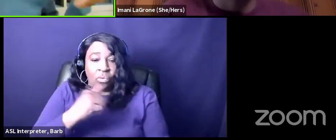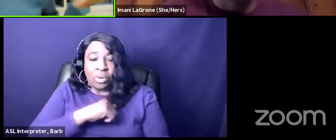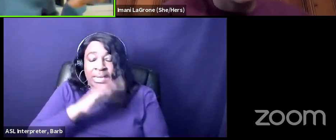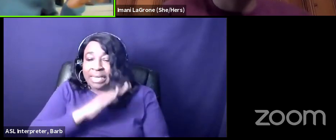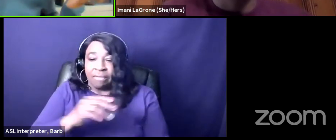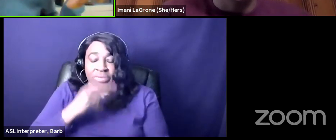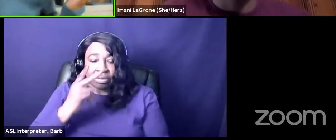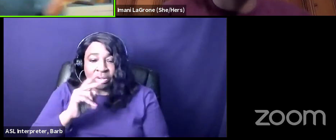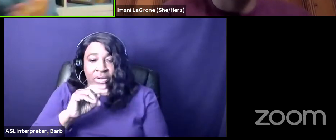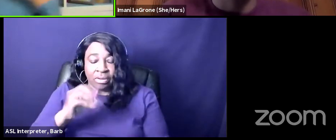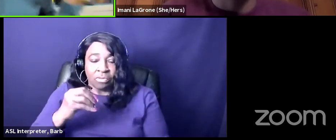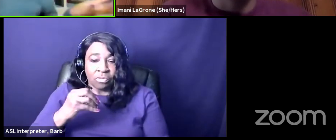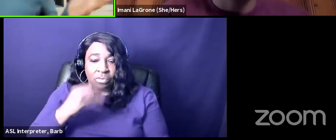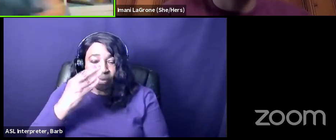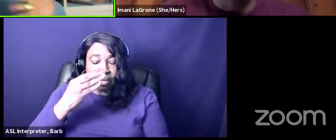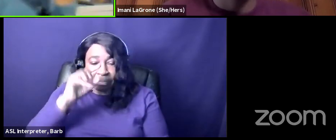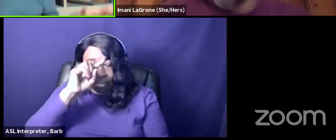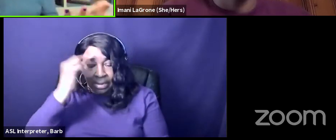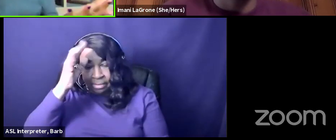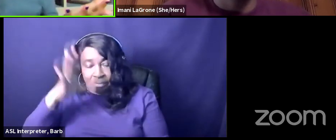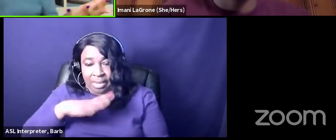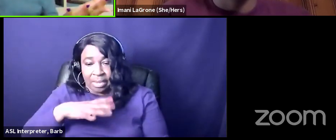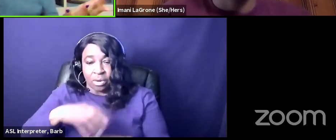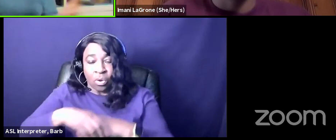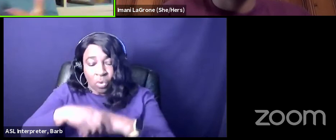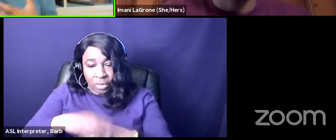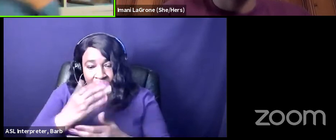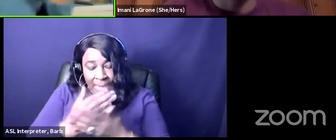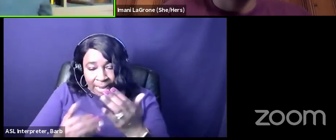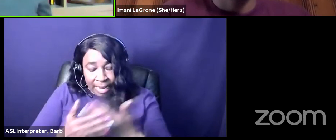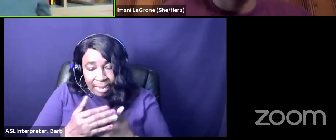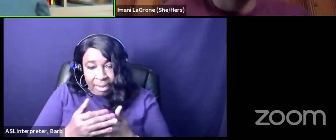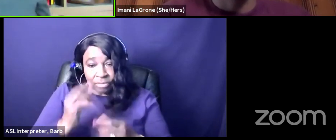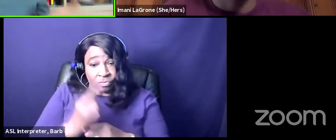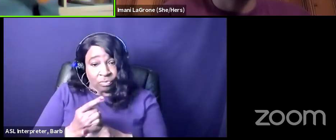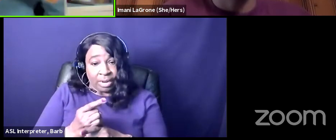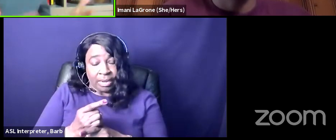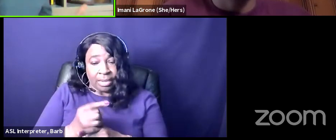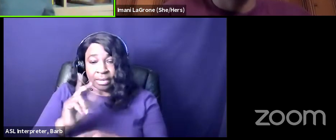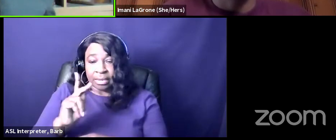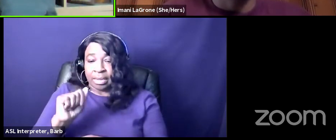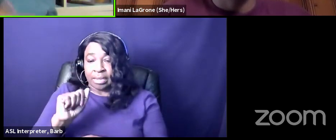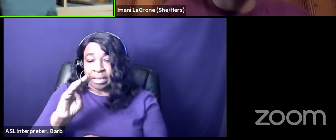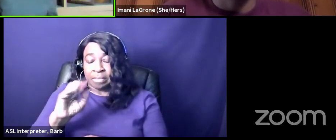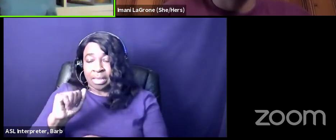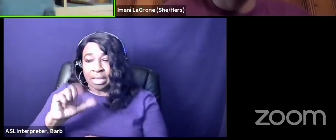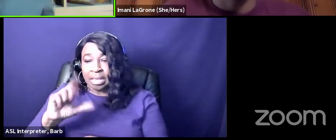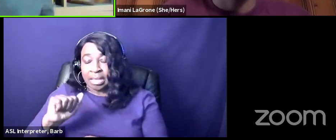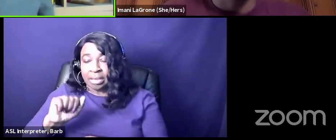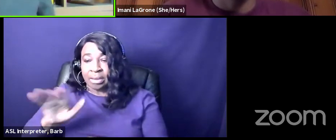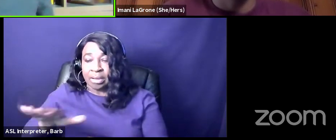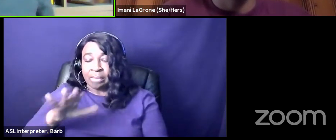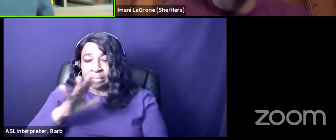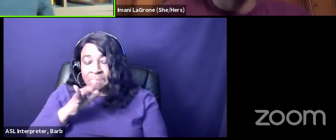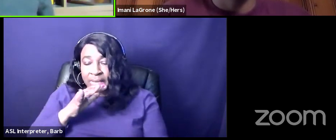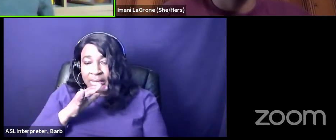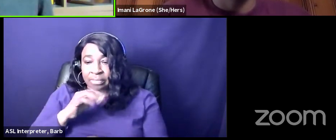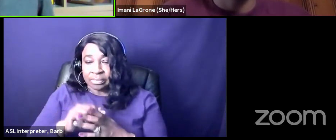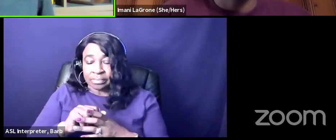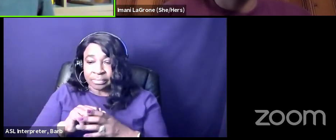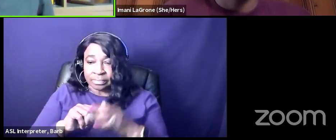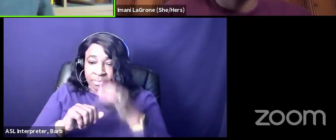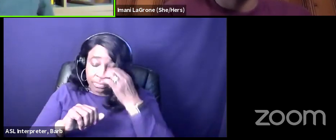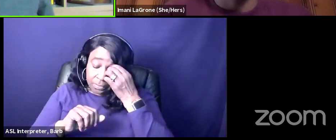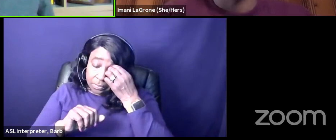man with a white woman on stage we never saw them holding hands we never saw right kamala harris's mother has passed away just like barack obama's parents